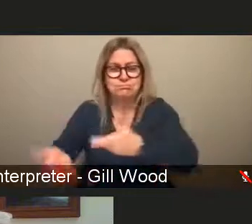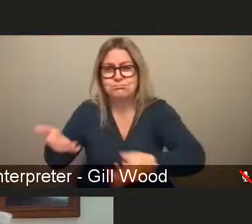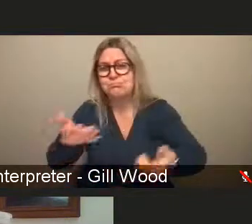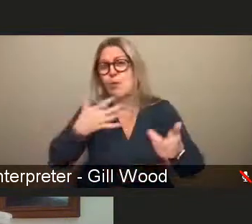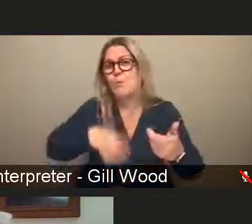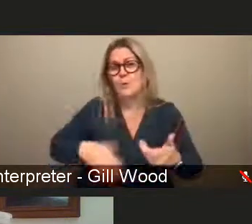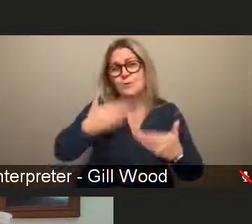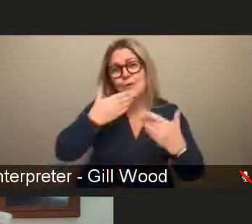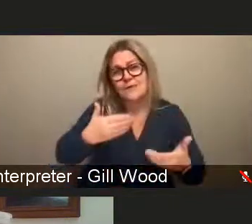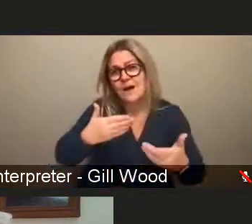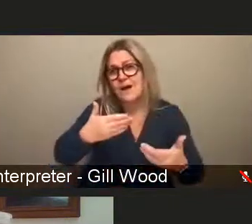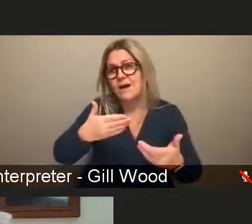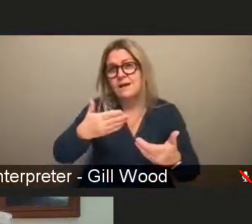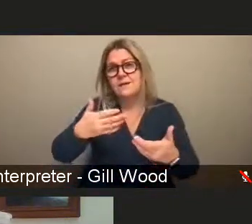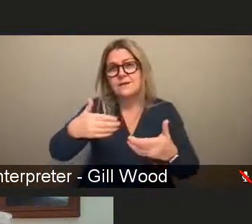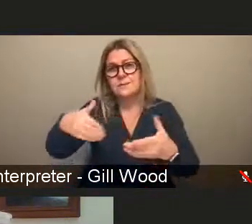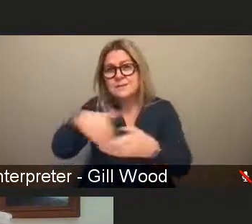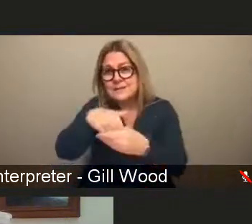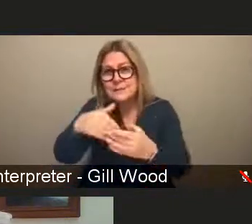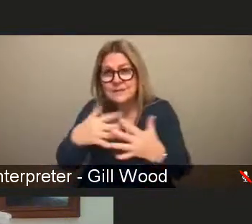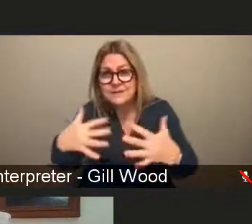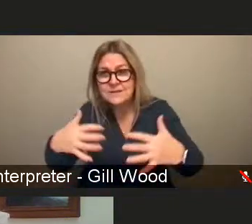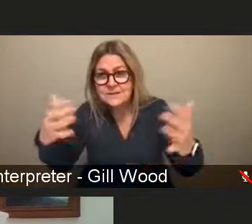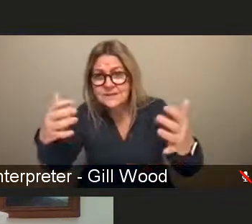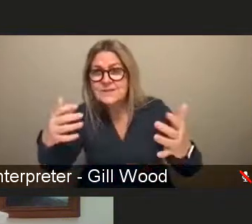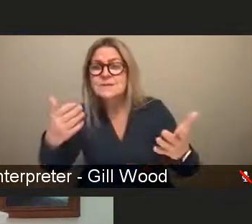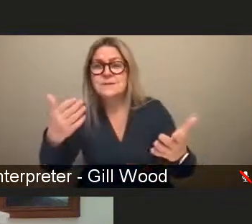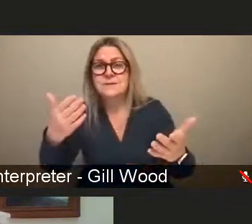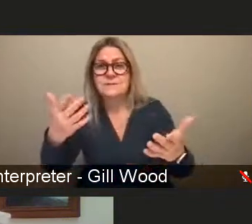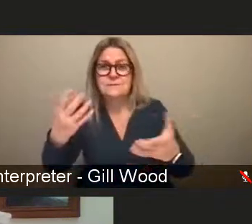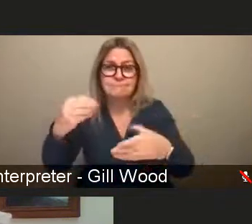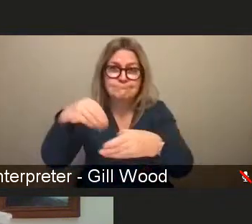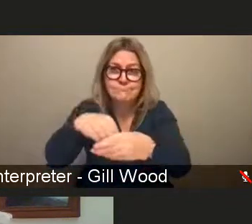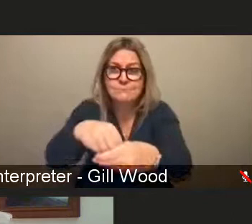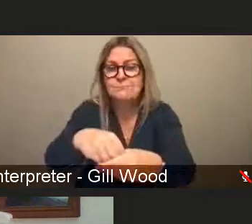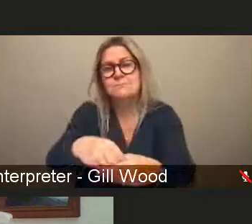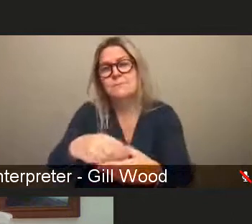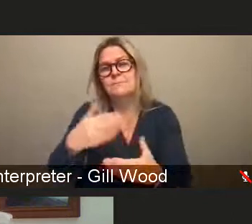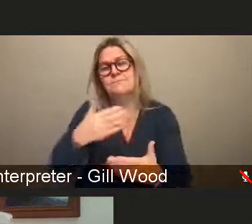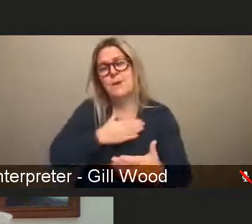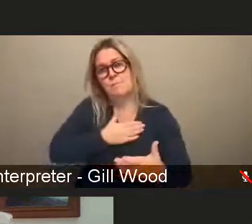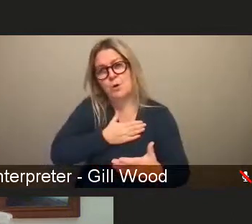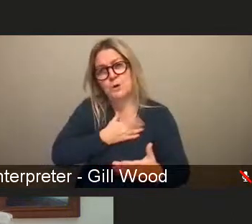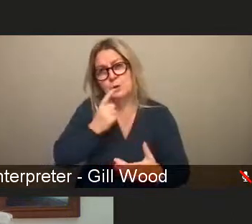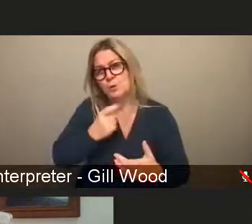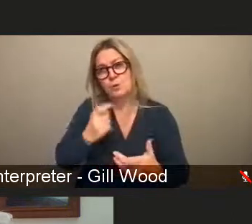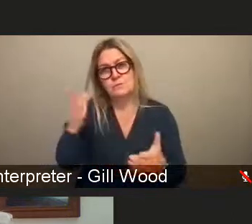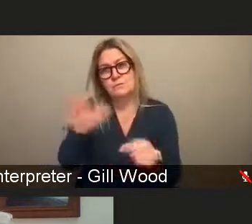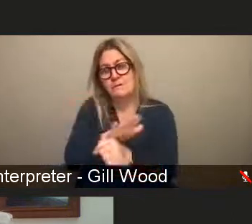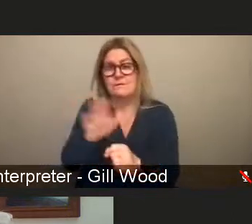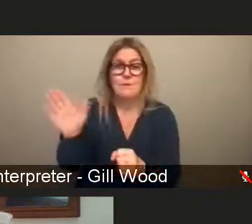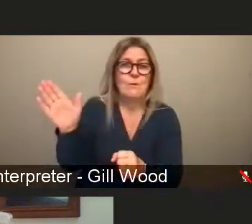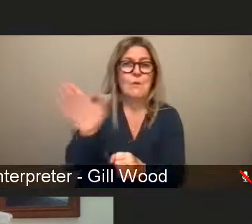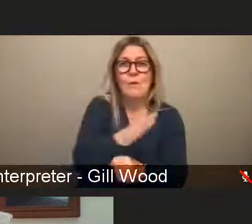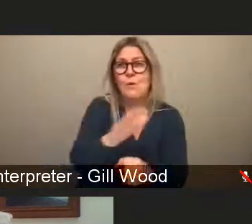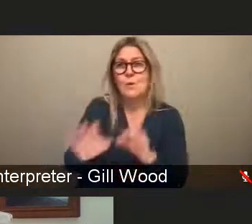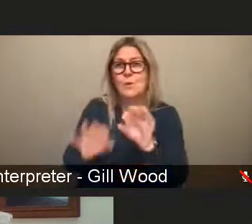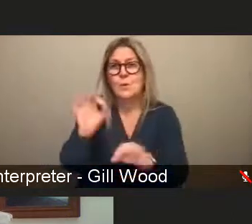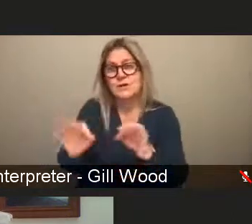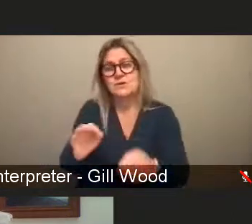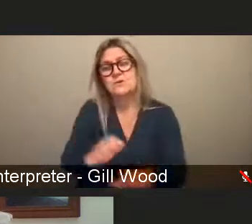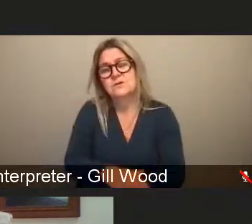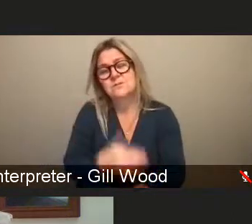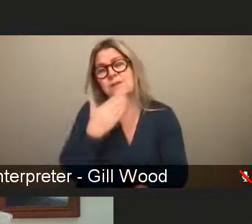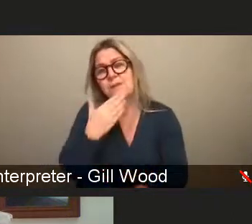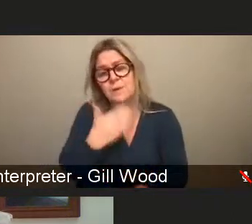everyone who joined in online and again apologies if we weren't able to take your question um you just made a great contribution to the panel